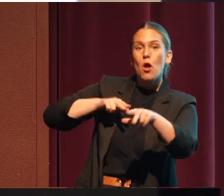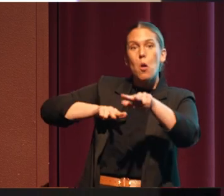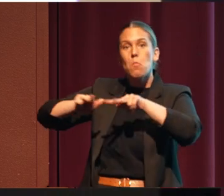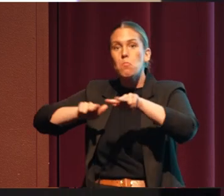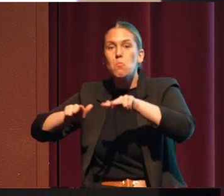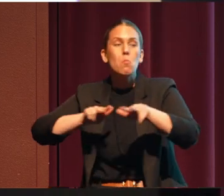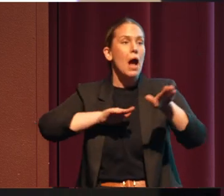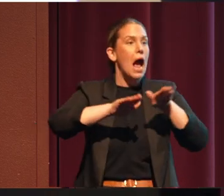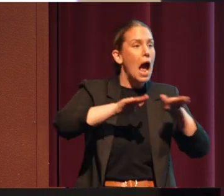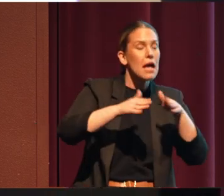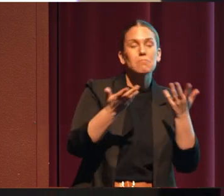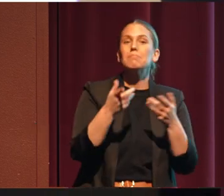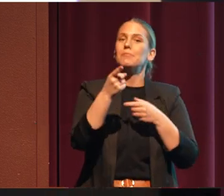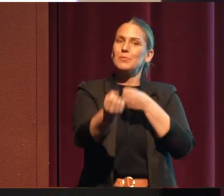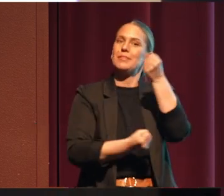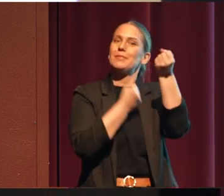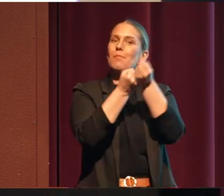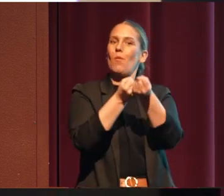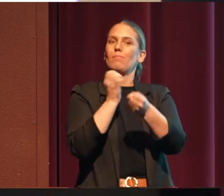to support the work that we do.